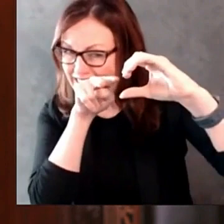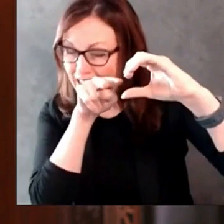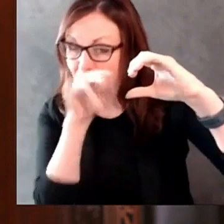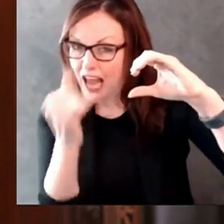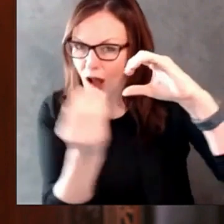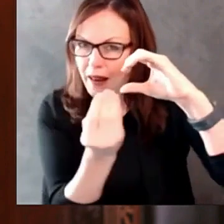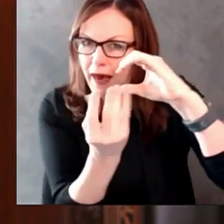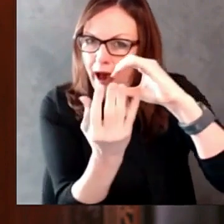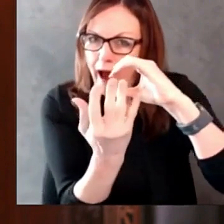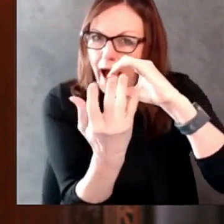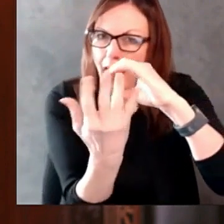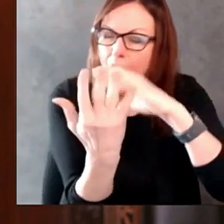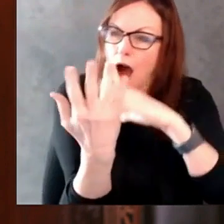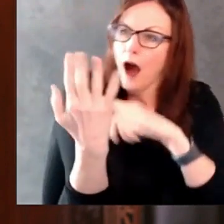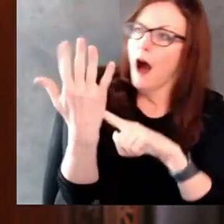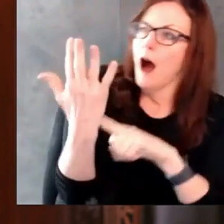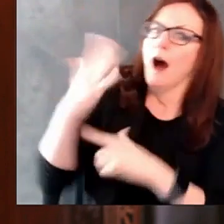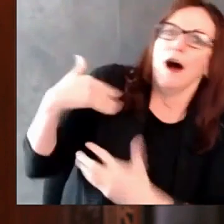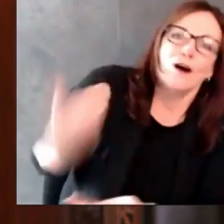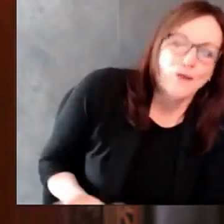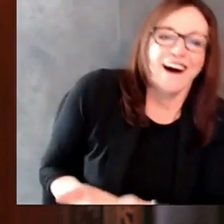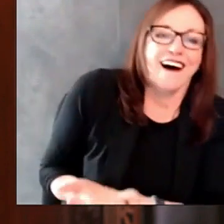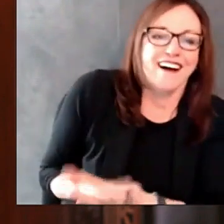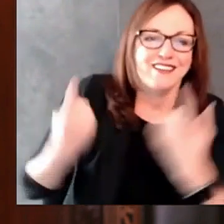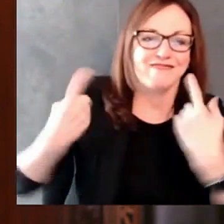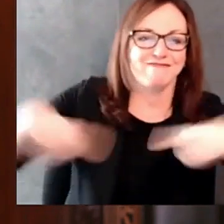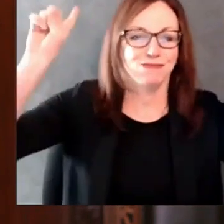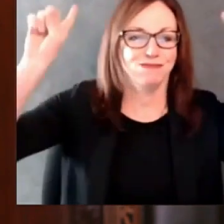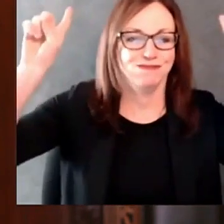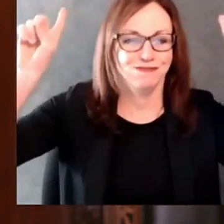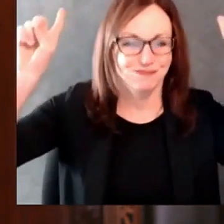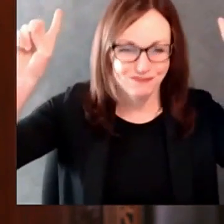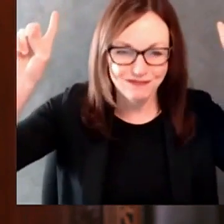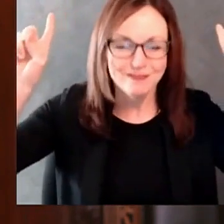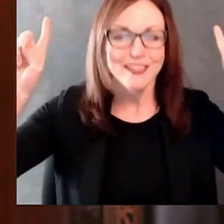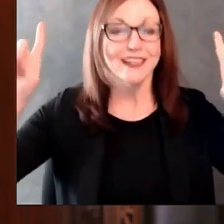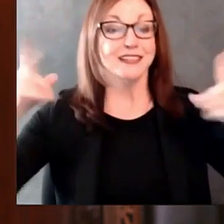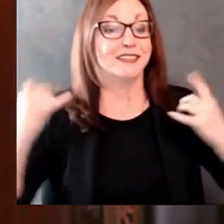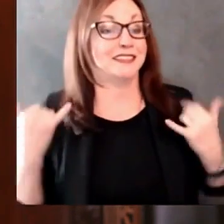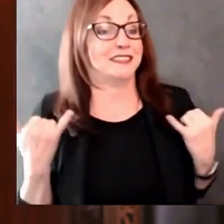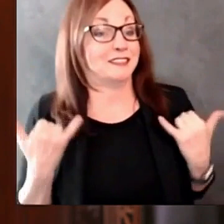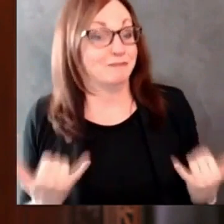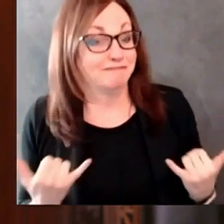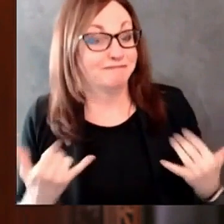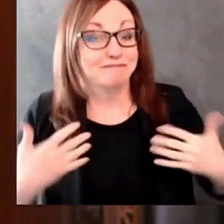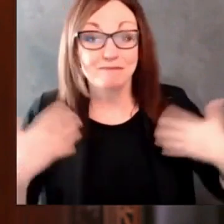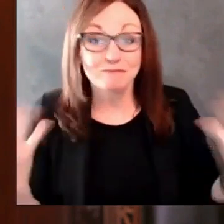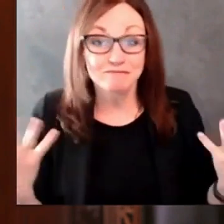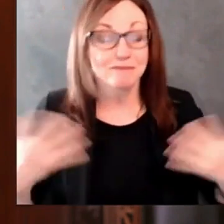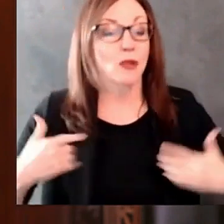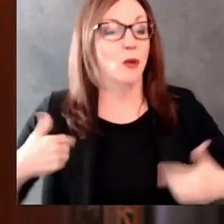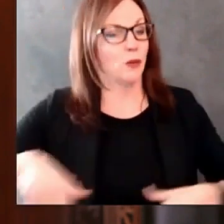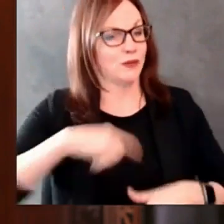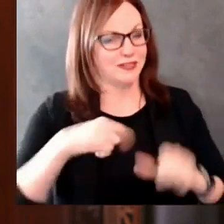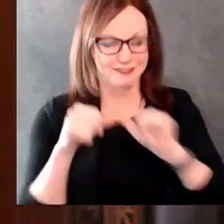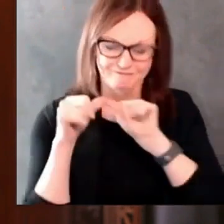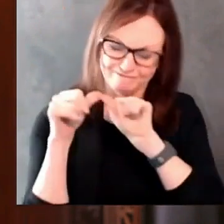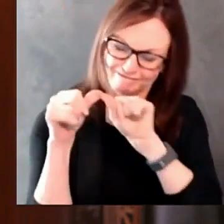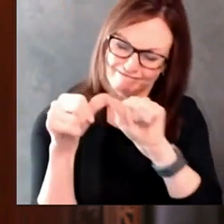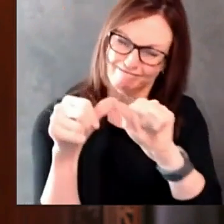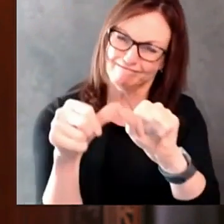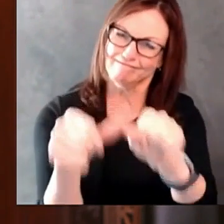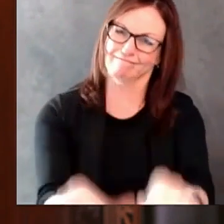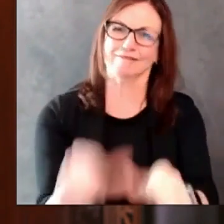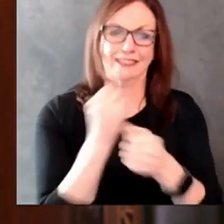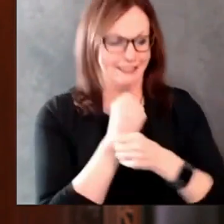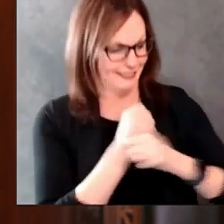partners to prepare for the safe, efficient distribution of the vaccine. Now we're putting our plan into action with eight